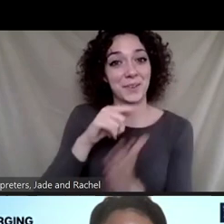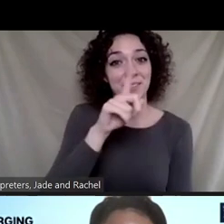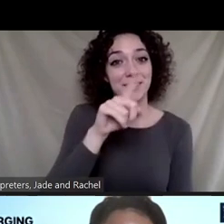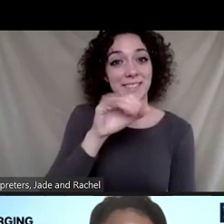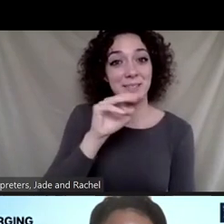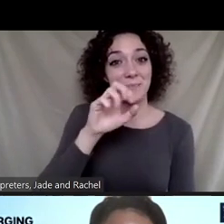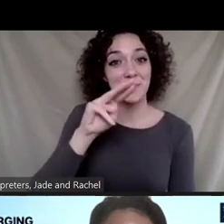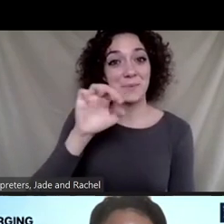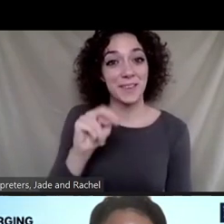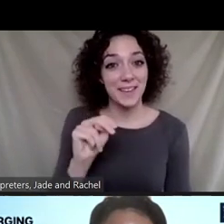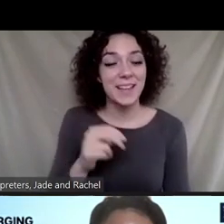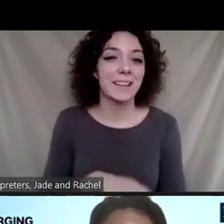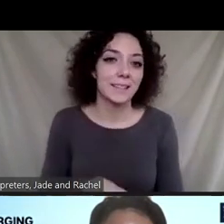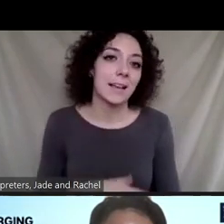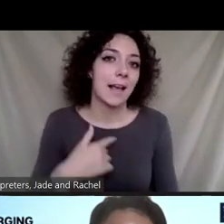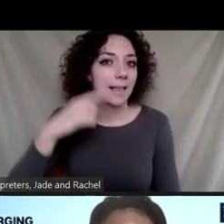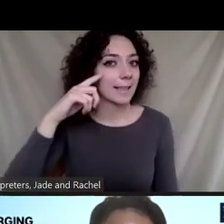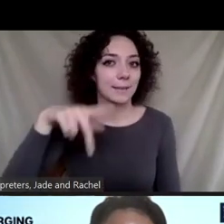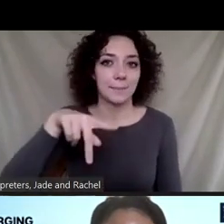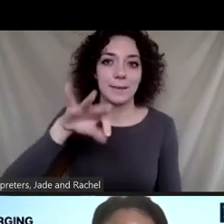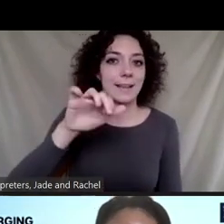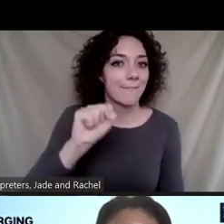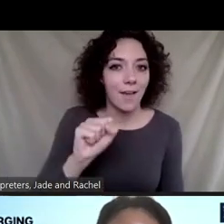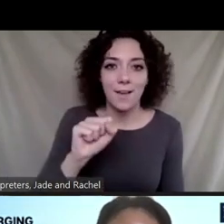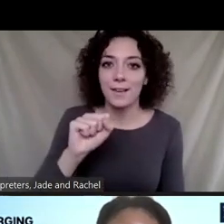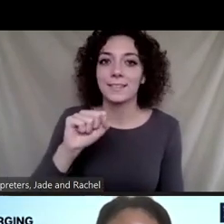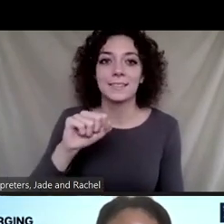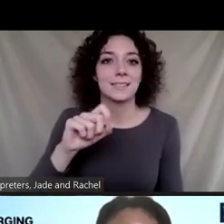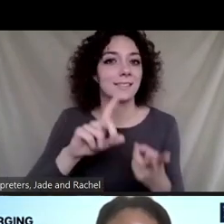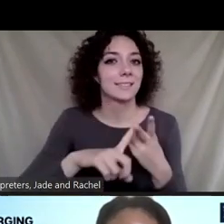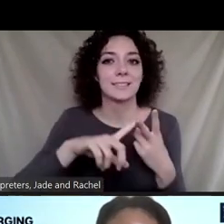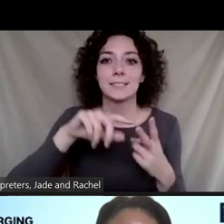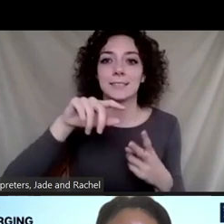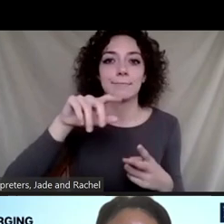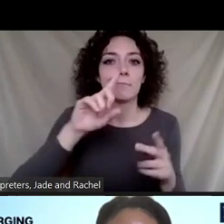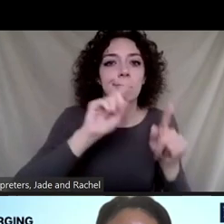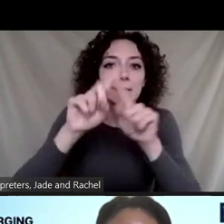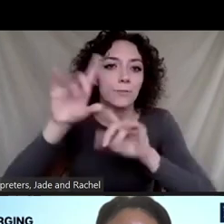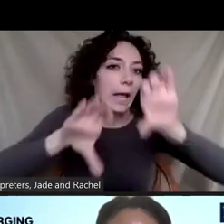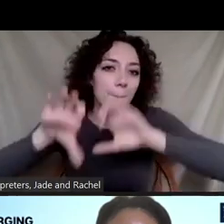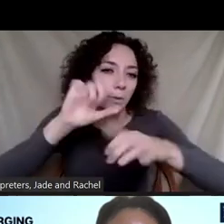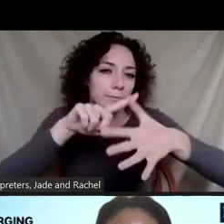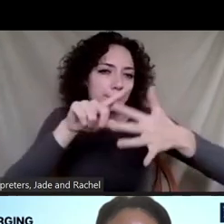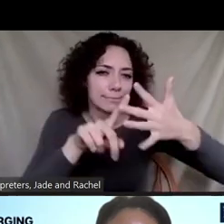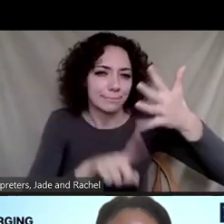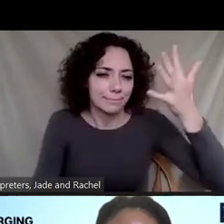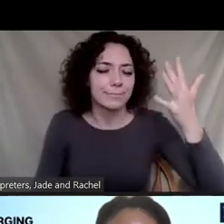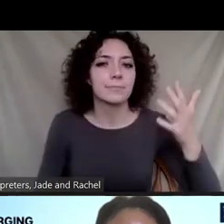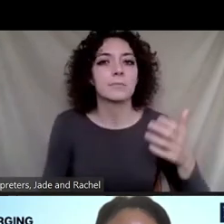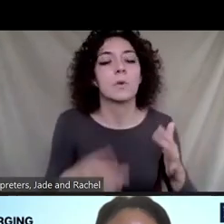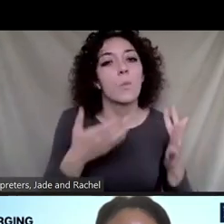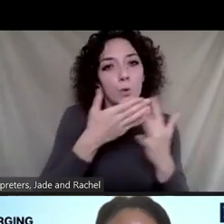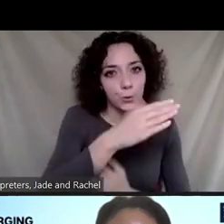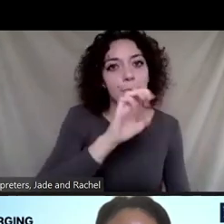Yeah, I mean, I think PFAS, phthalates, fysphenol A. So you can talk about all these chemicals that went through the EPA